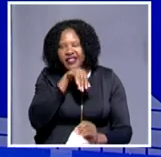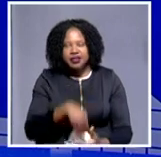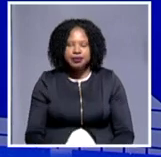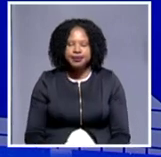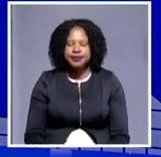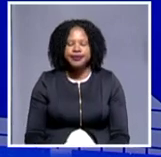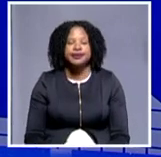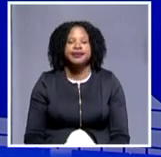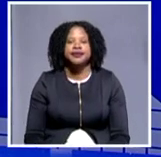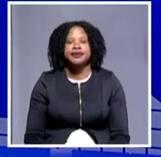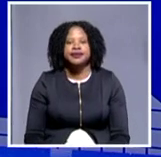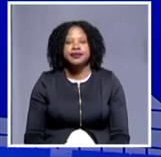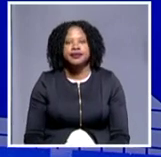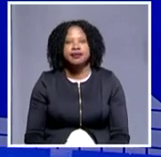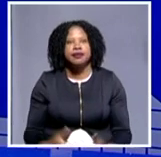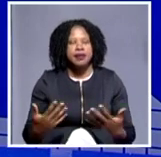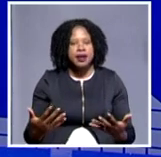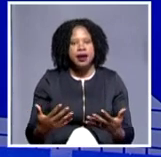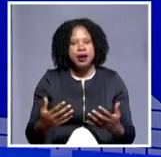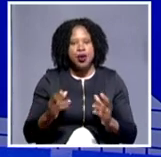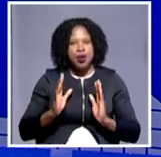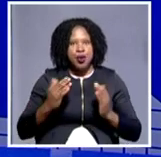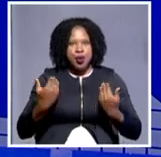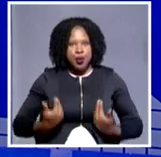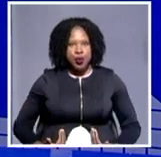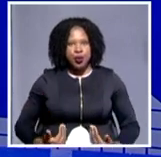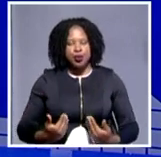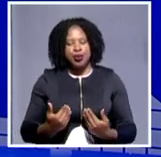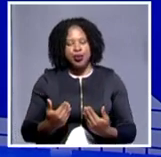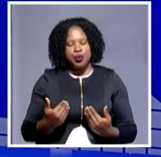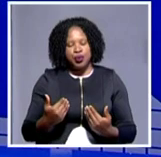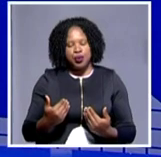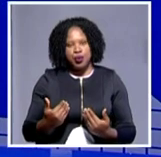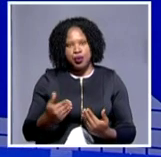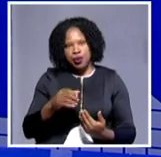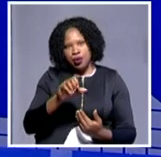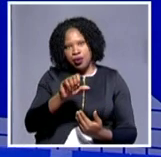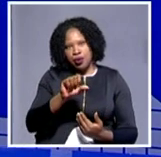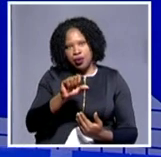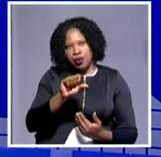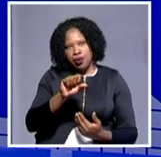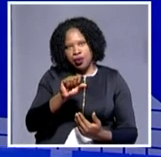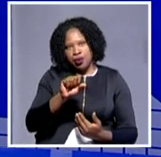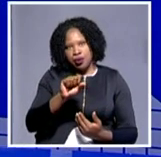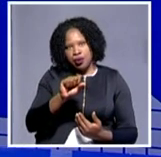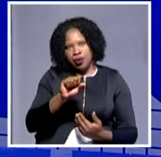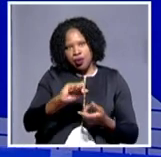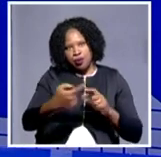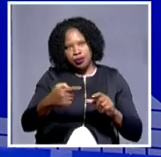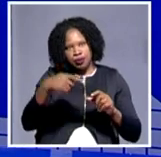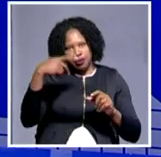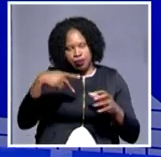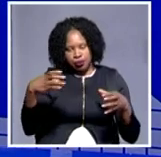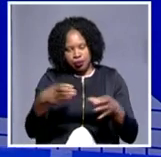A top story. Tsangarai's body arrived in Zimbabwe on Sunday and was received by thousands at a memorial held